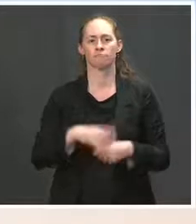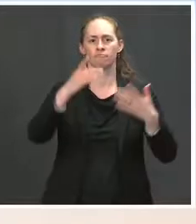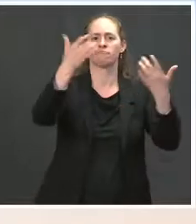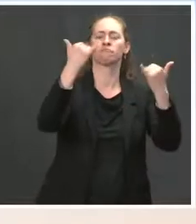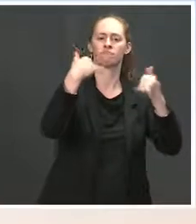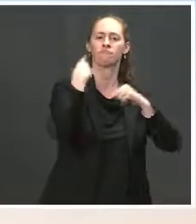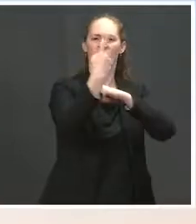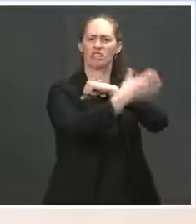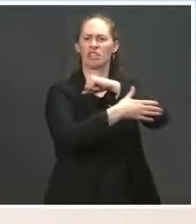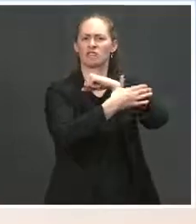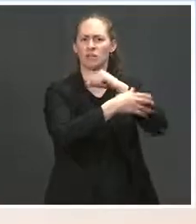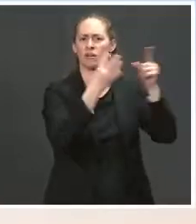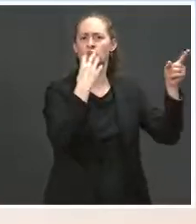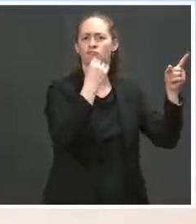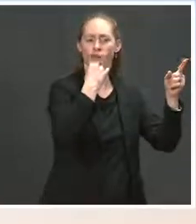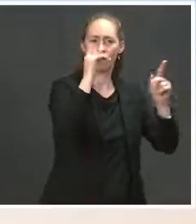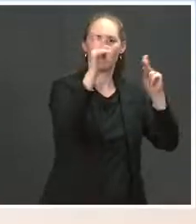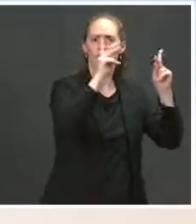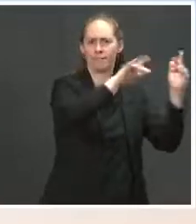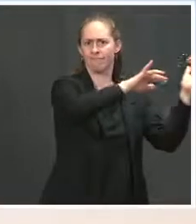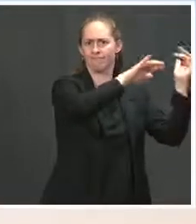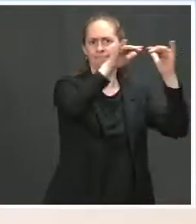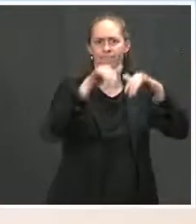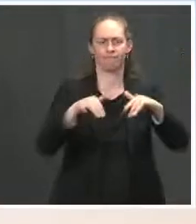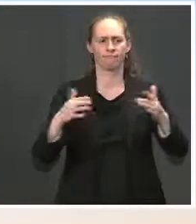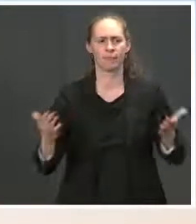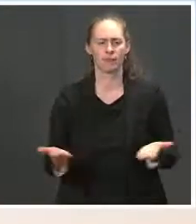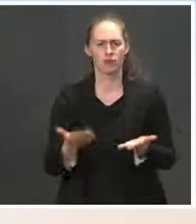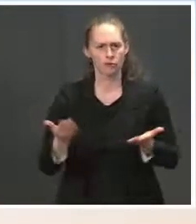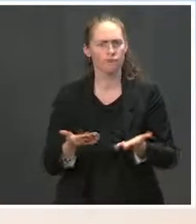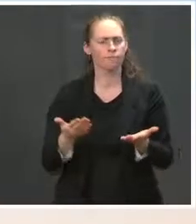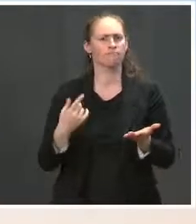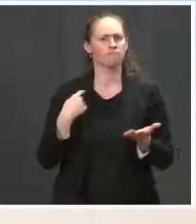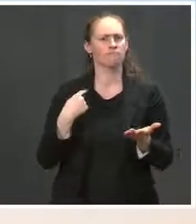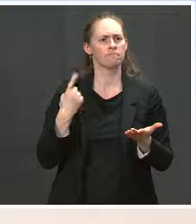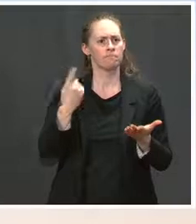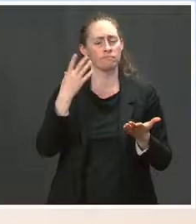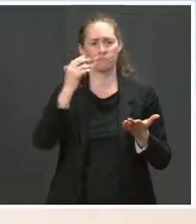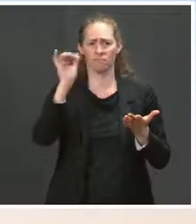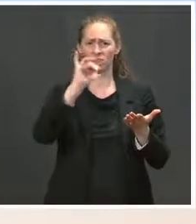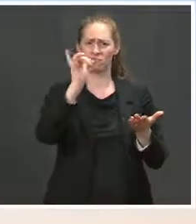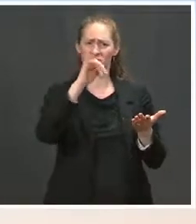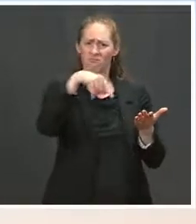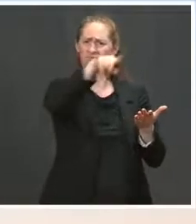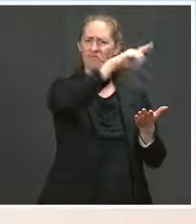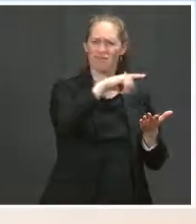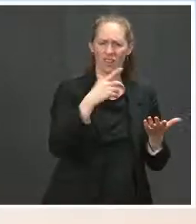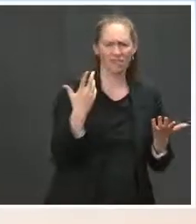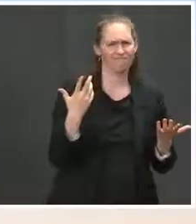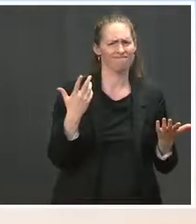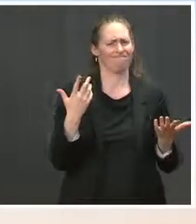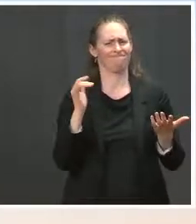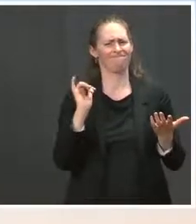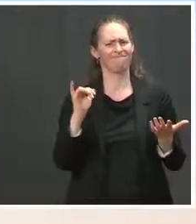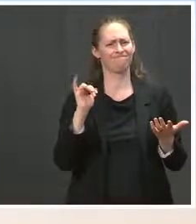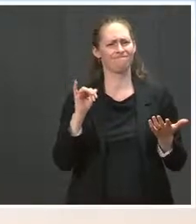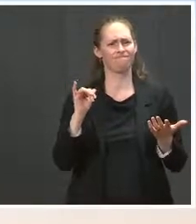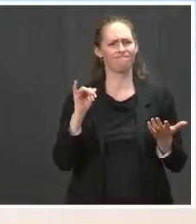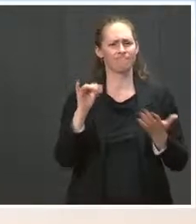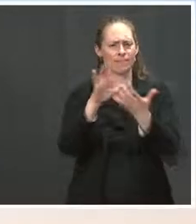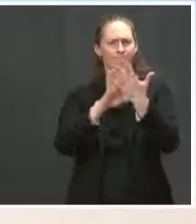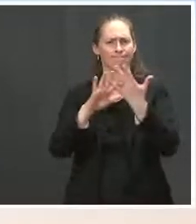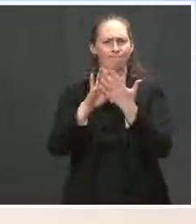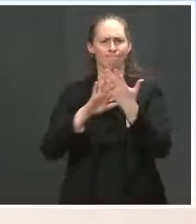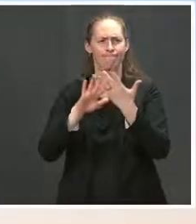efforts to rejoin the nuclear deal and also to stress their objection to that. How